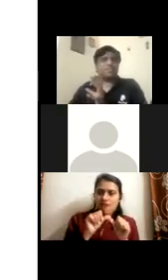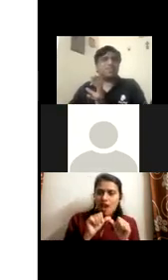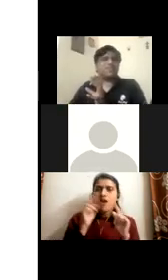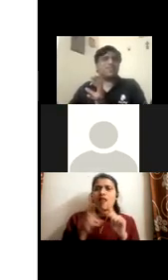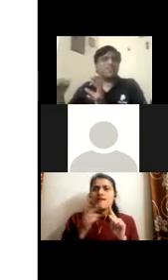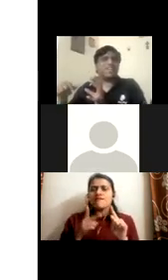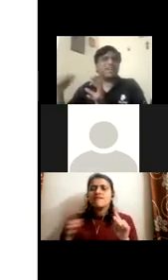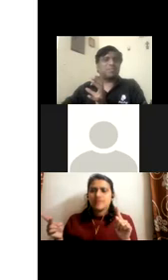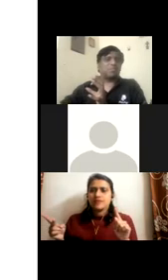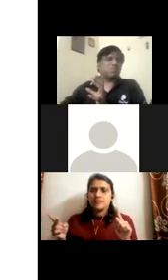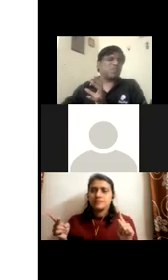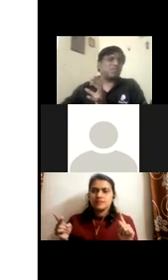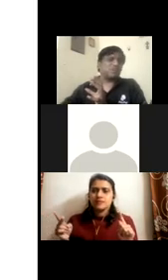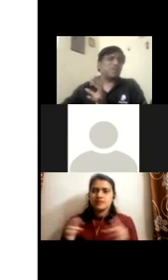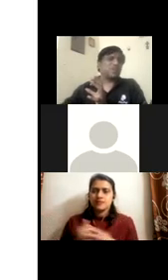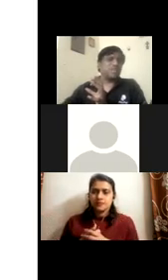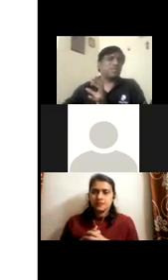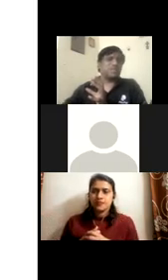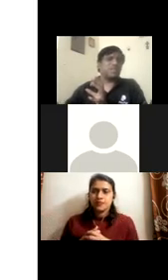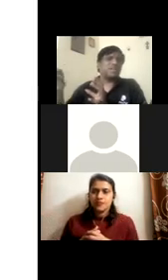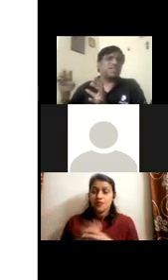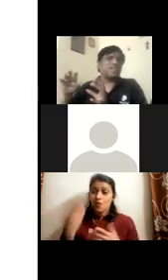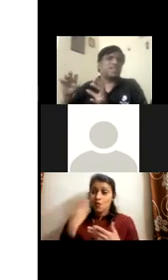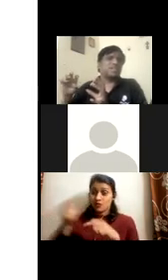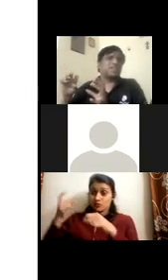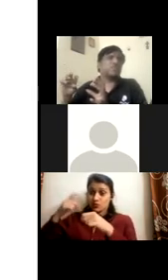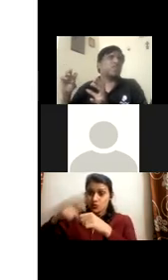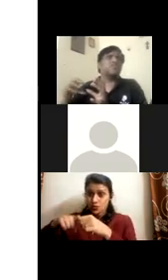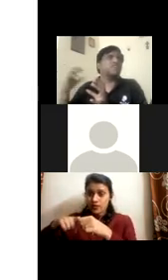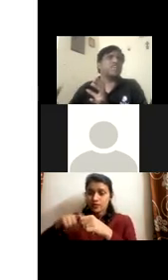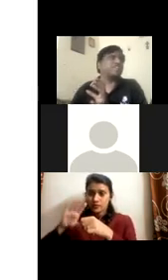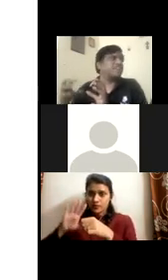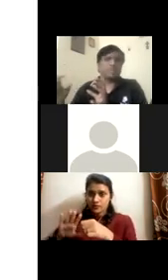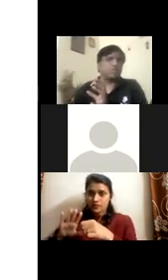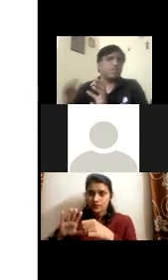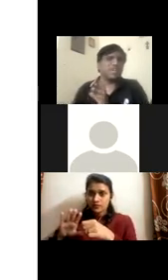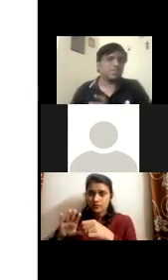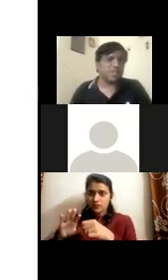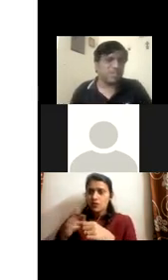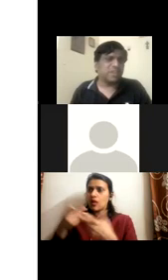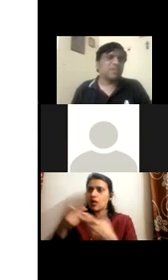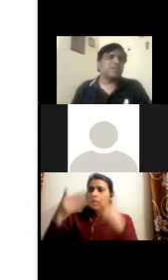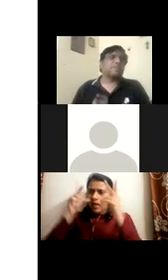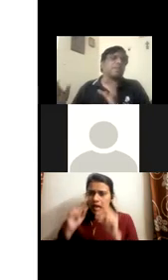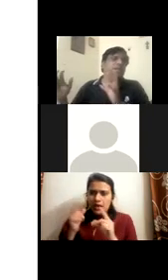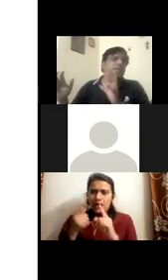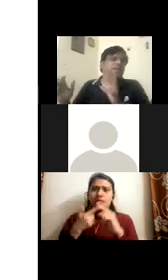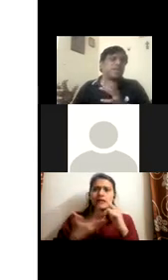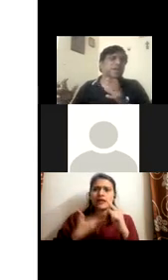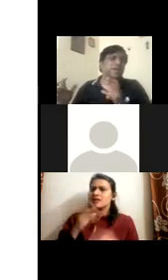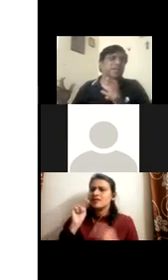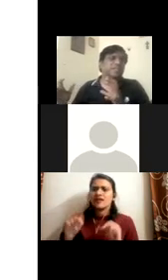those things so that when they come and join you, ultimately they are, you don't have to retrain them on many aspects. Uh,